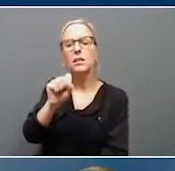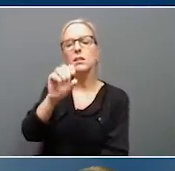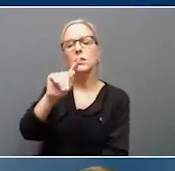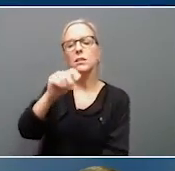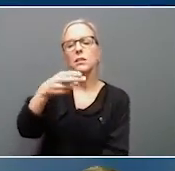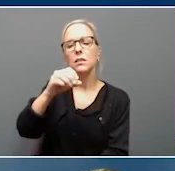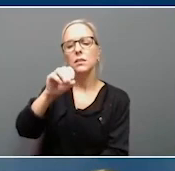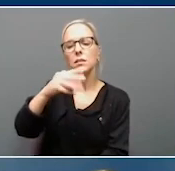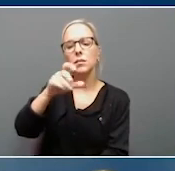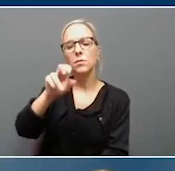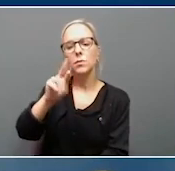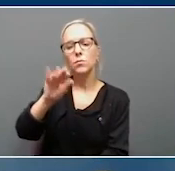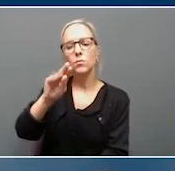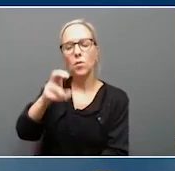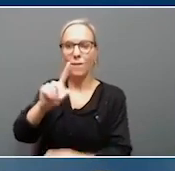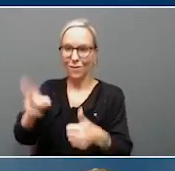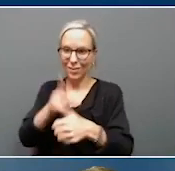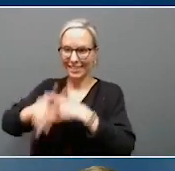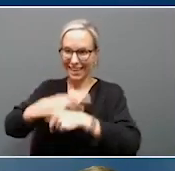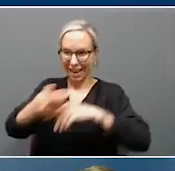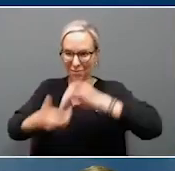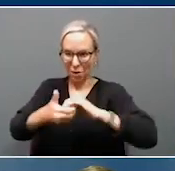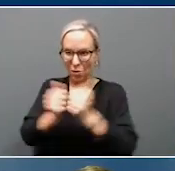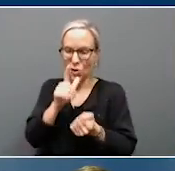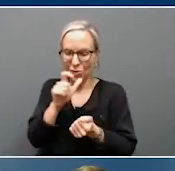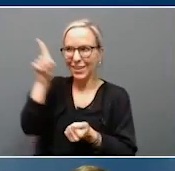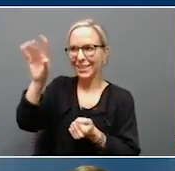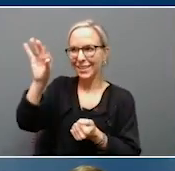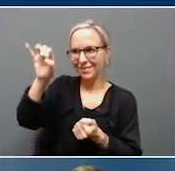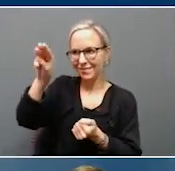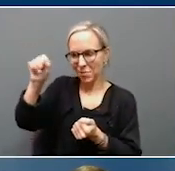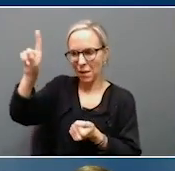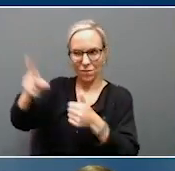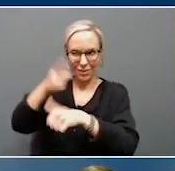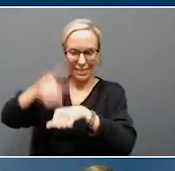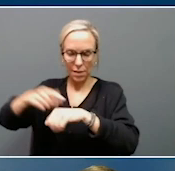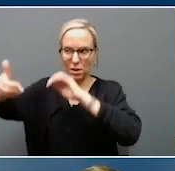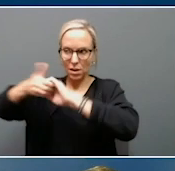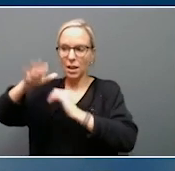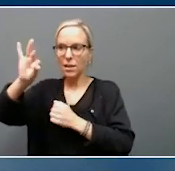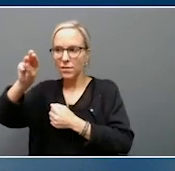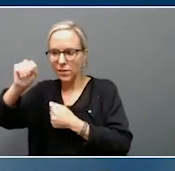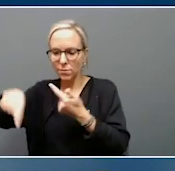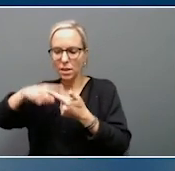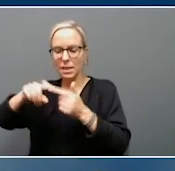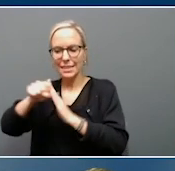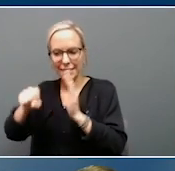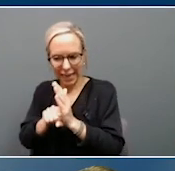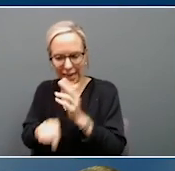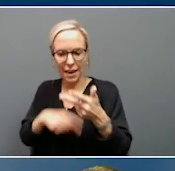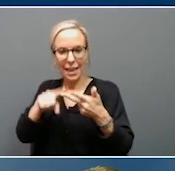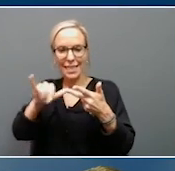is a first of its kind partnership with FEMA. We've actually, it's a partnership between FEMA, the state, and the county,